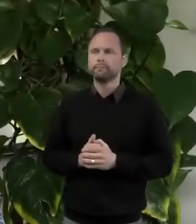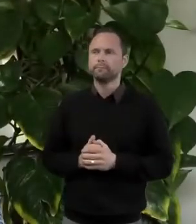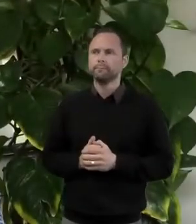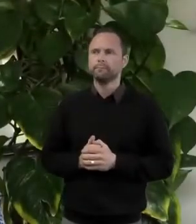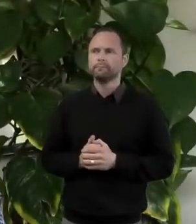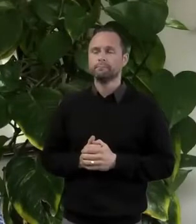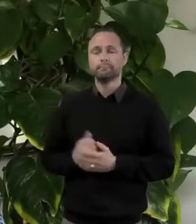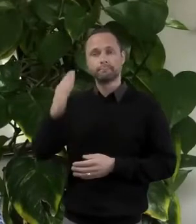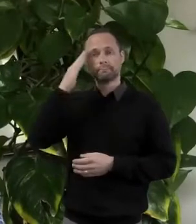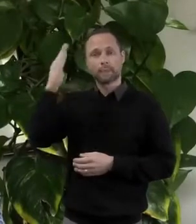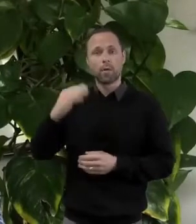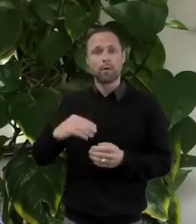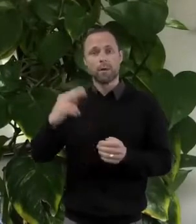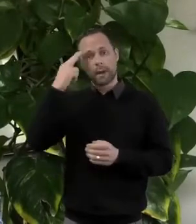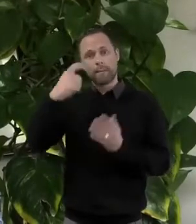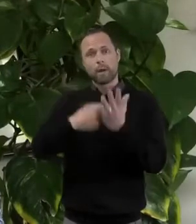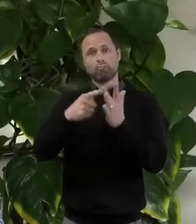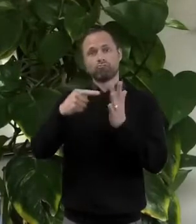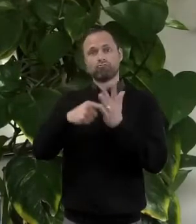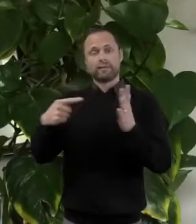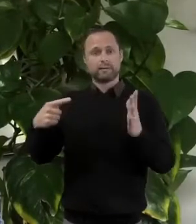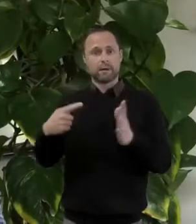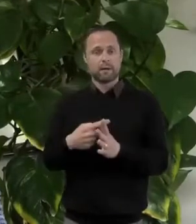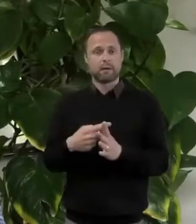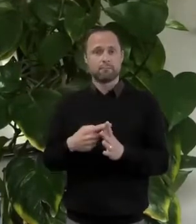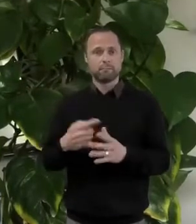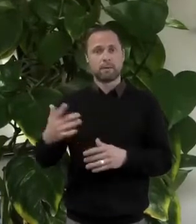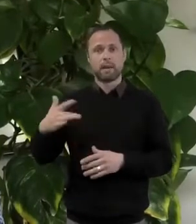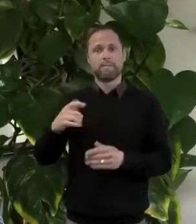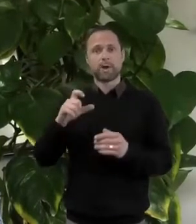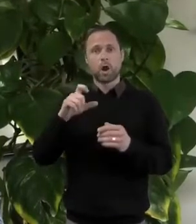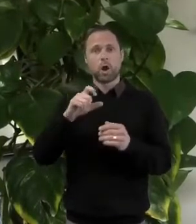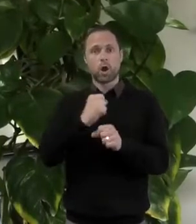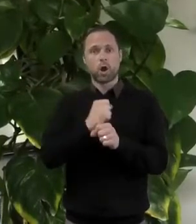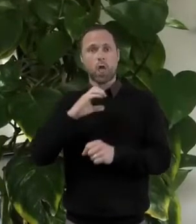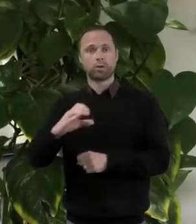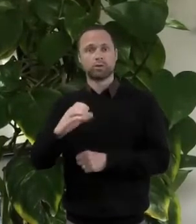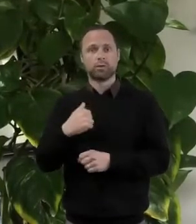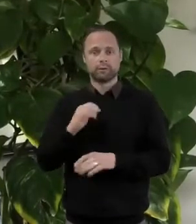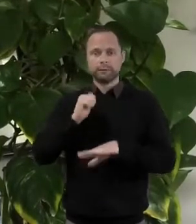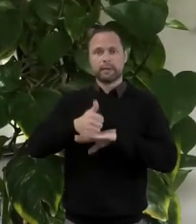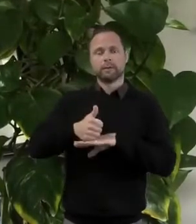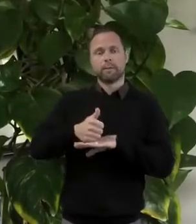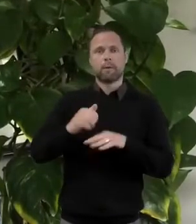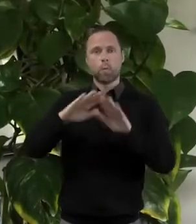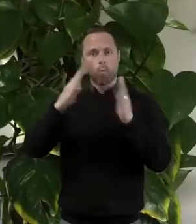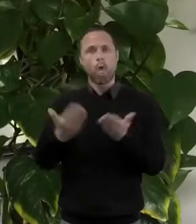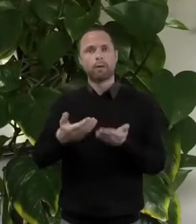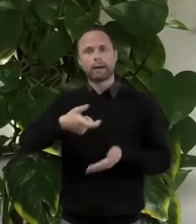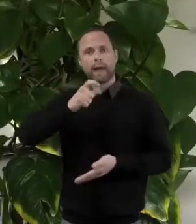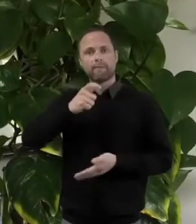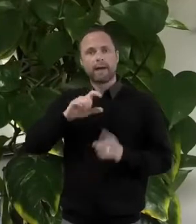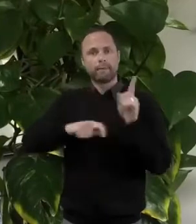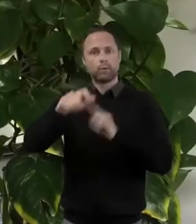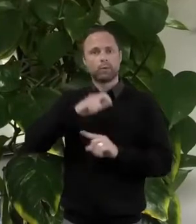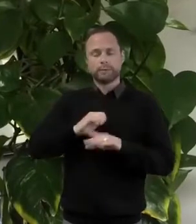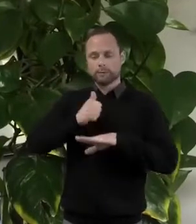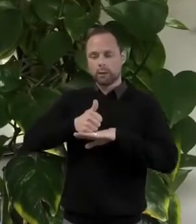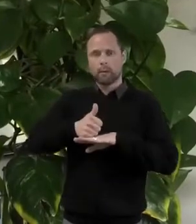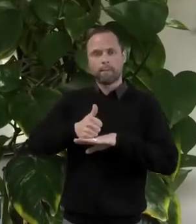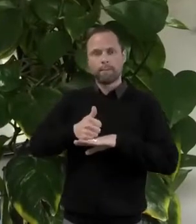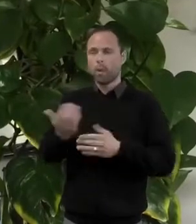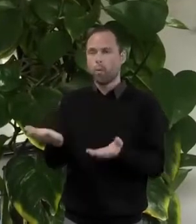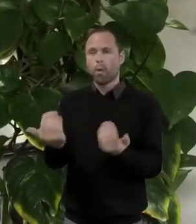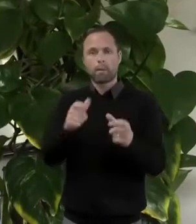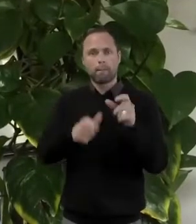Hi, my name is Rita and I live in Gloucester. I'm a founder of World Cafe Community, which is about welcoming